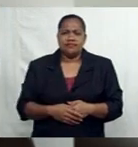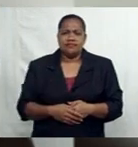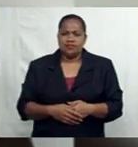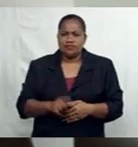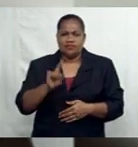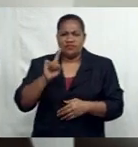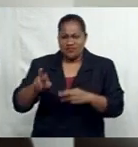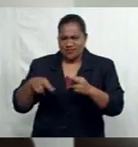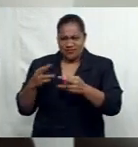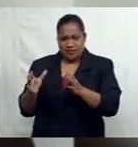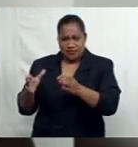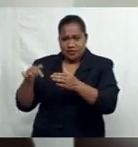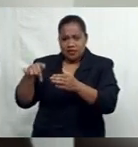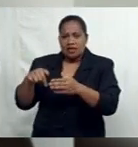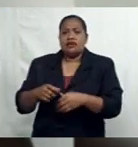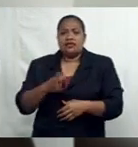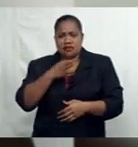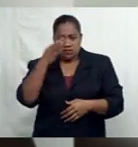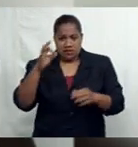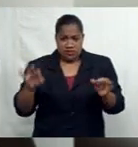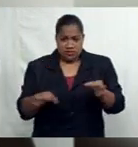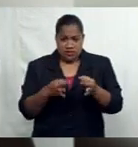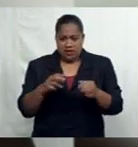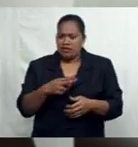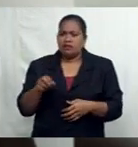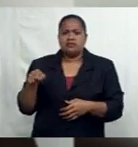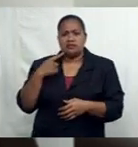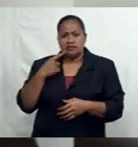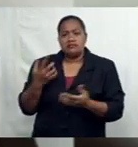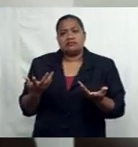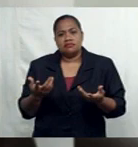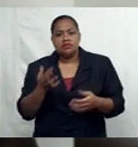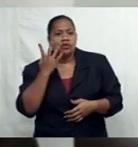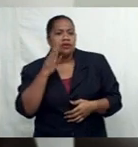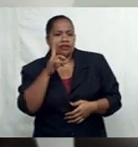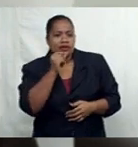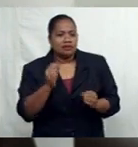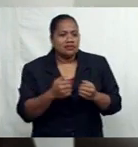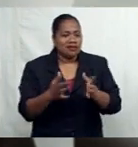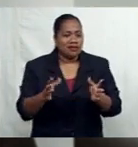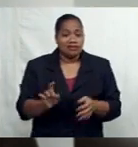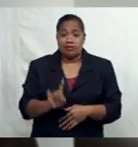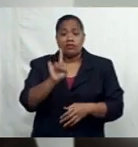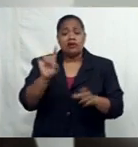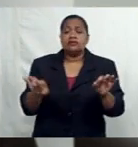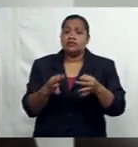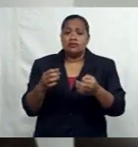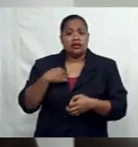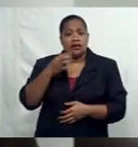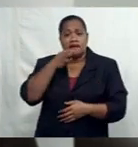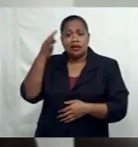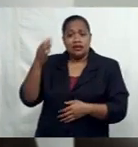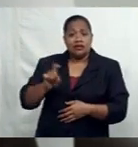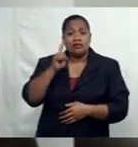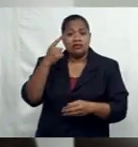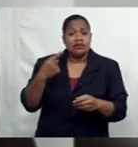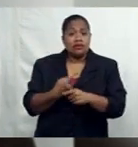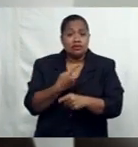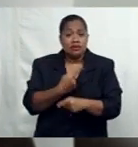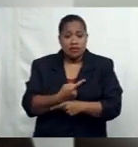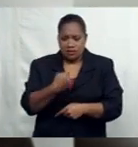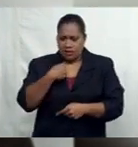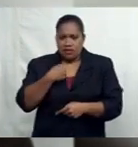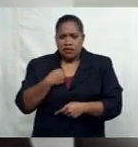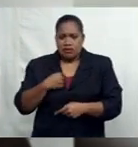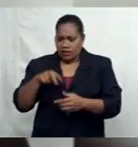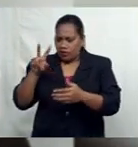yep, that's it. When can you start with only one song? So I had to, in that one week, I had to learn a whole repertoire of